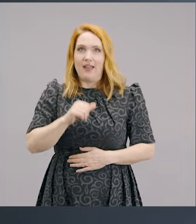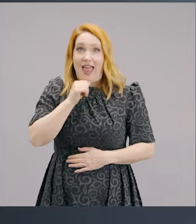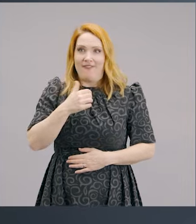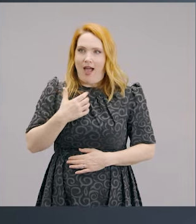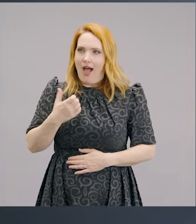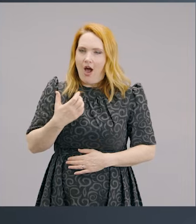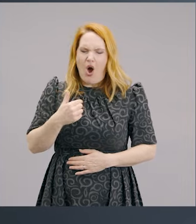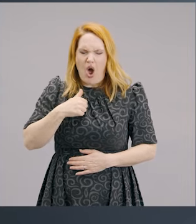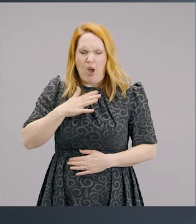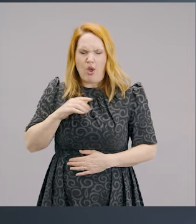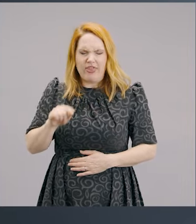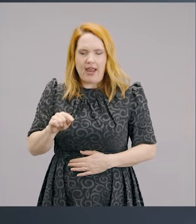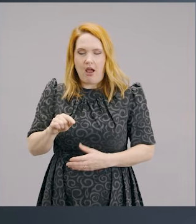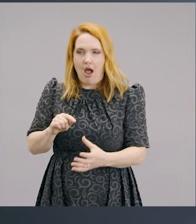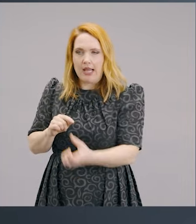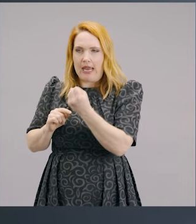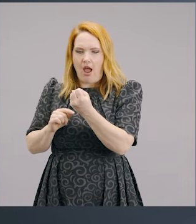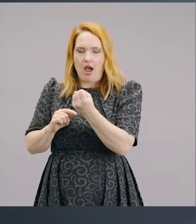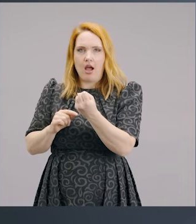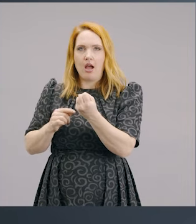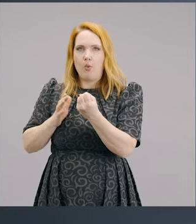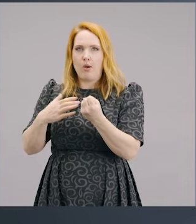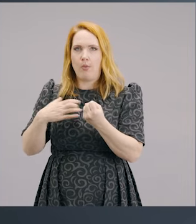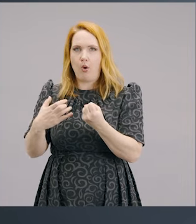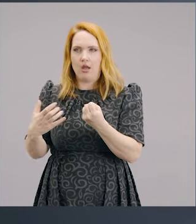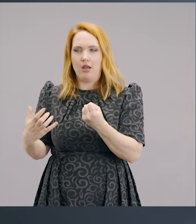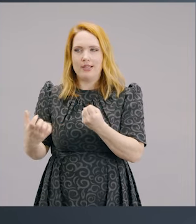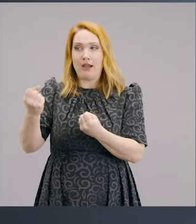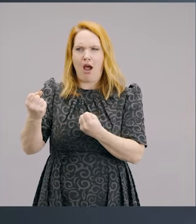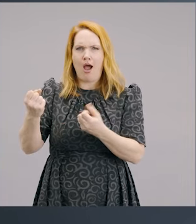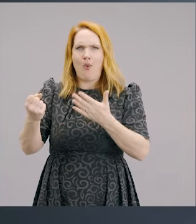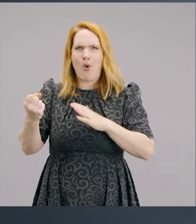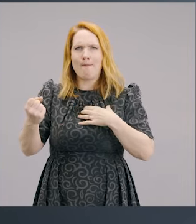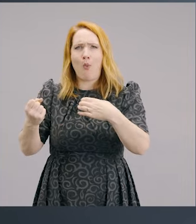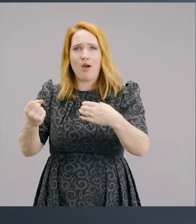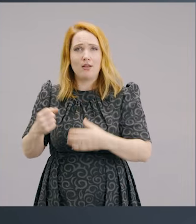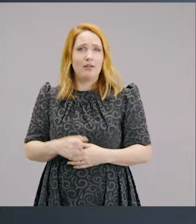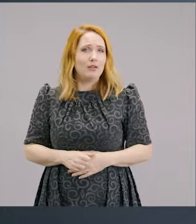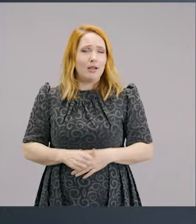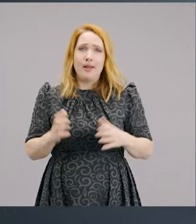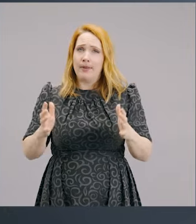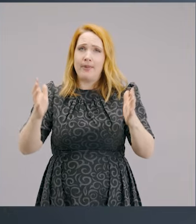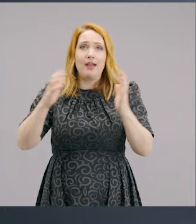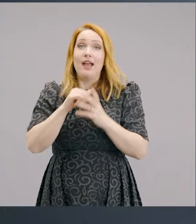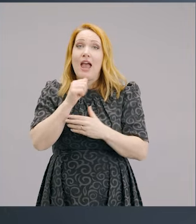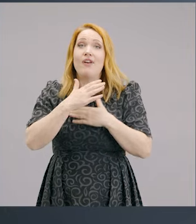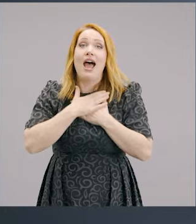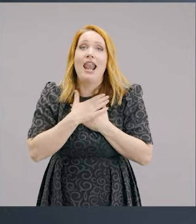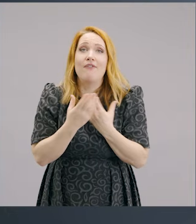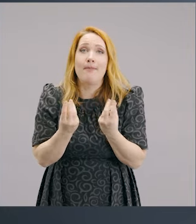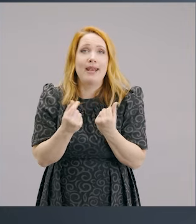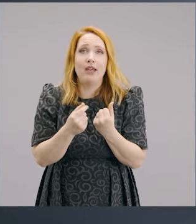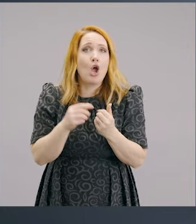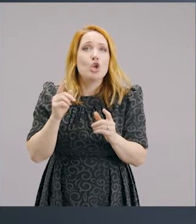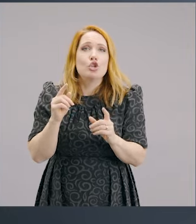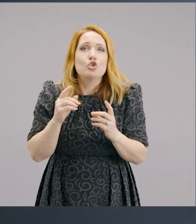and then I want something else. And he'd say, you know what, it's a principle in life, the more you get, the more you want. It's actually biblical. Ecclesiastes 5, verse 10, those who love money will